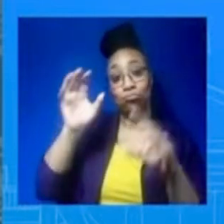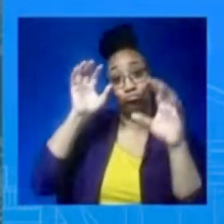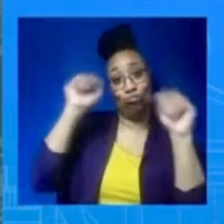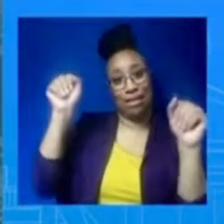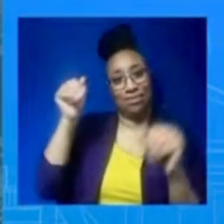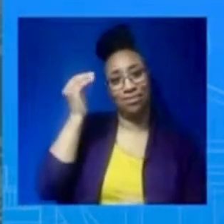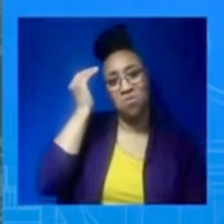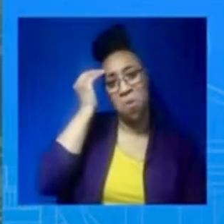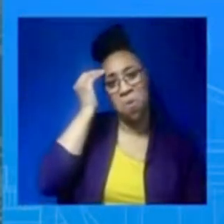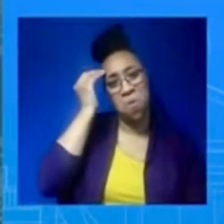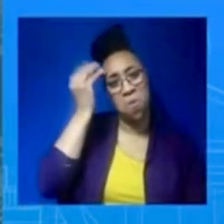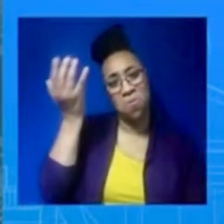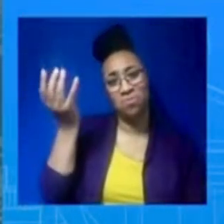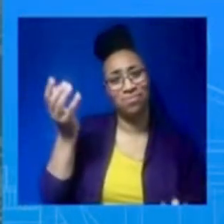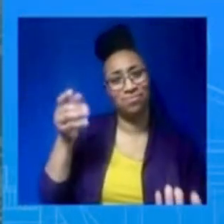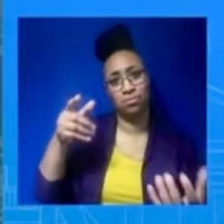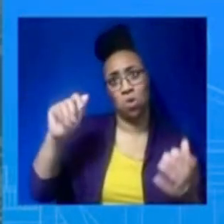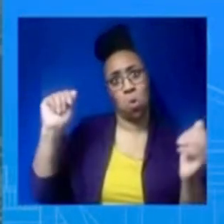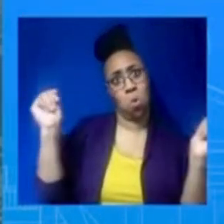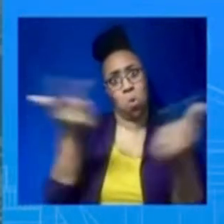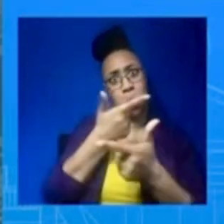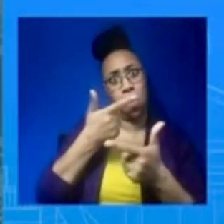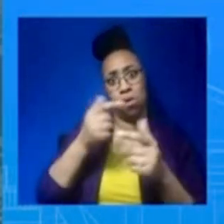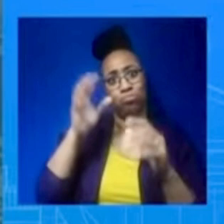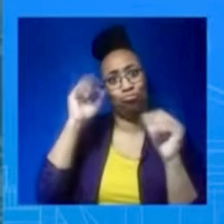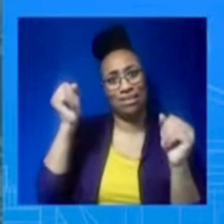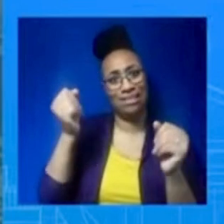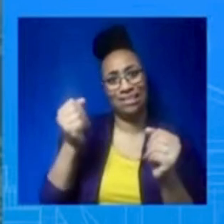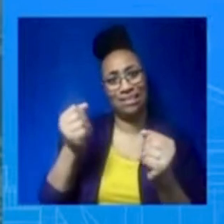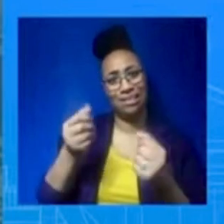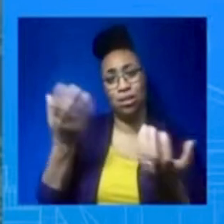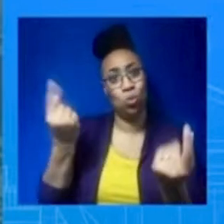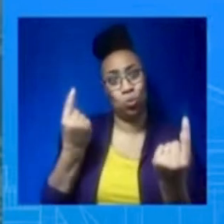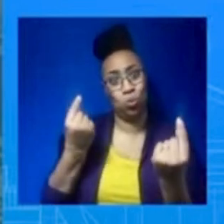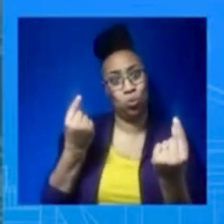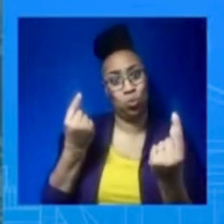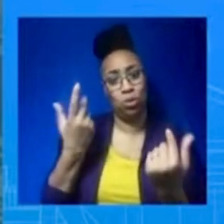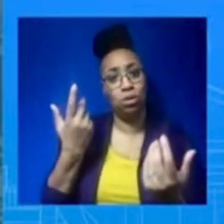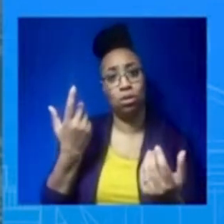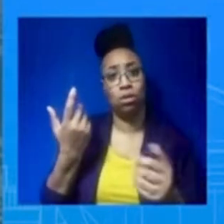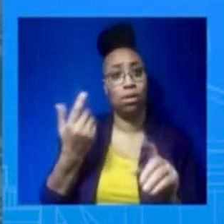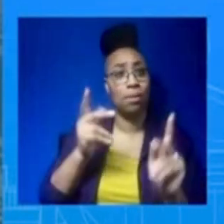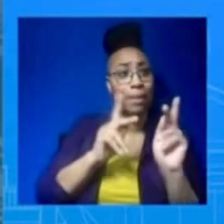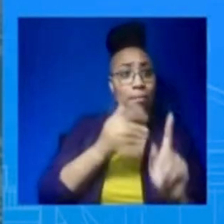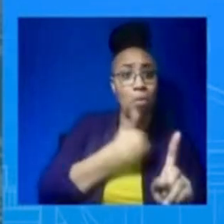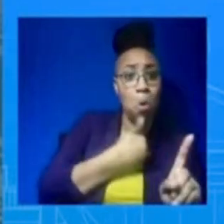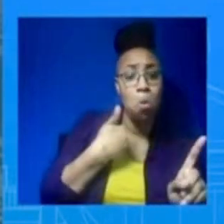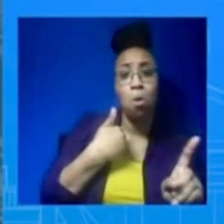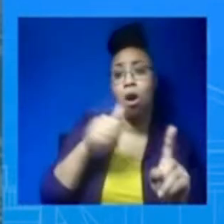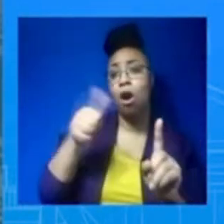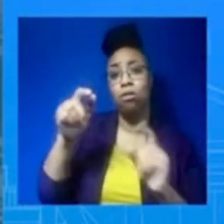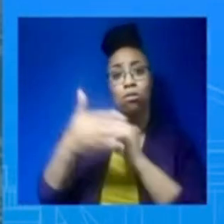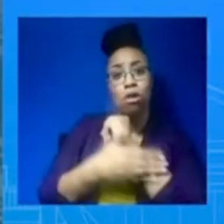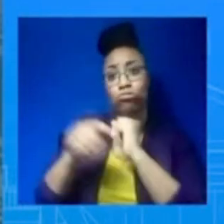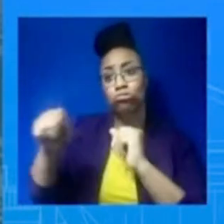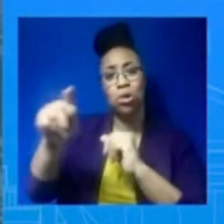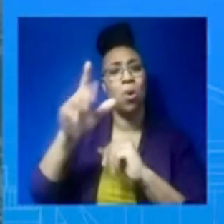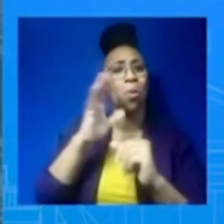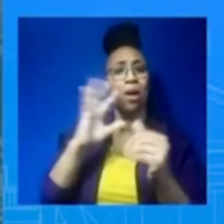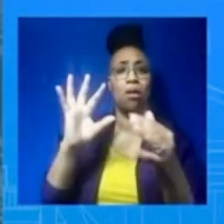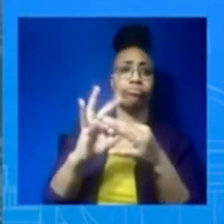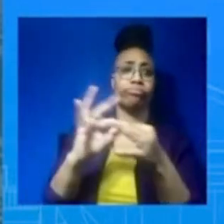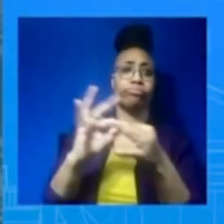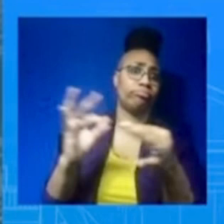question resonate with the Polish people who have done so much and continue to do so. And I would suspect that